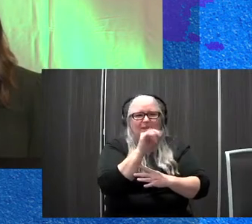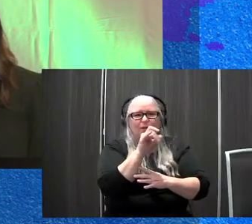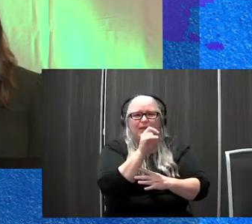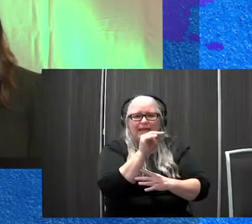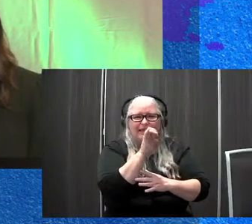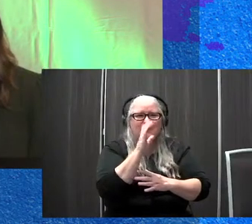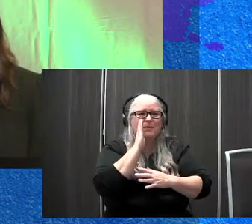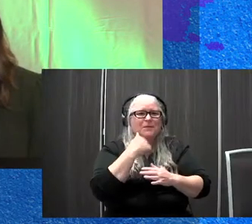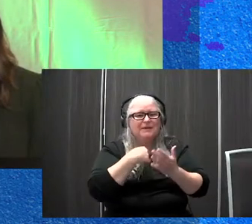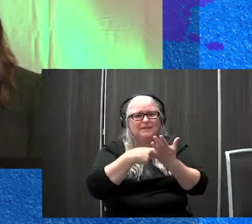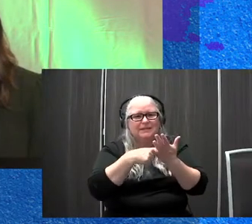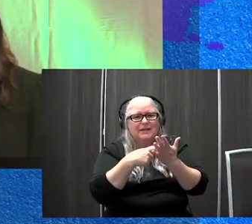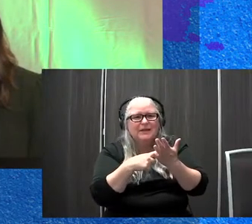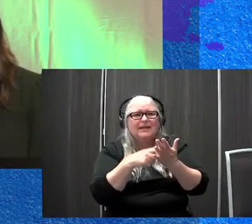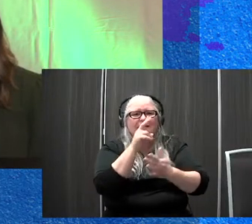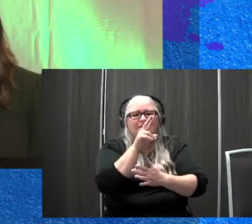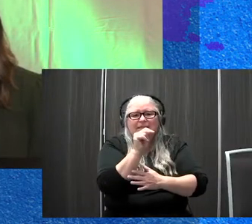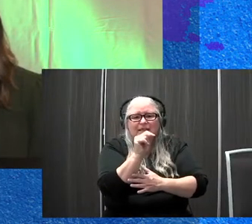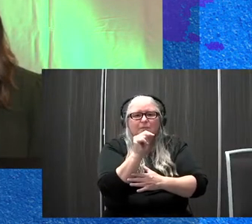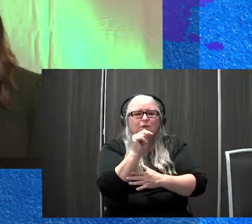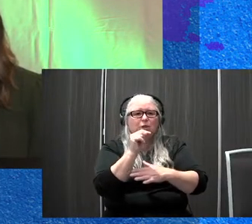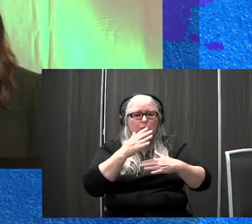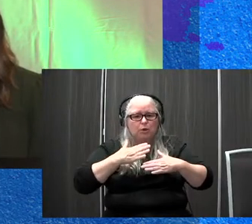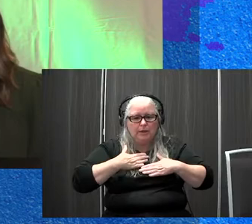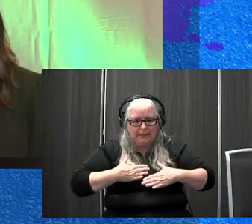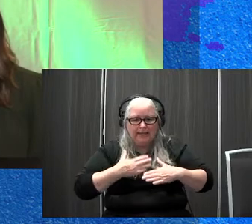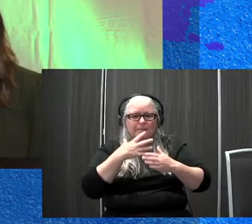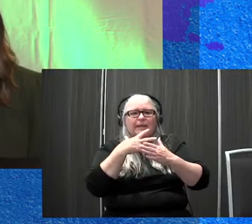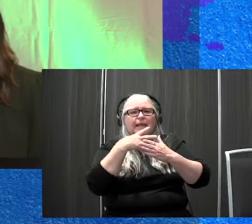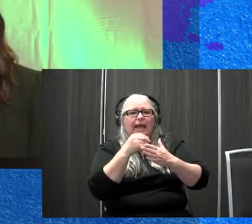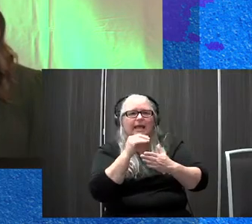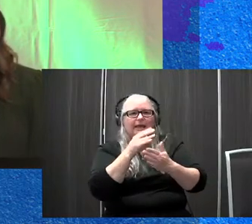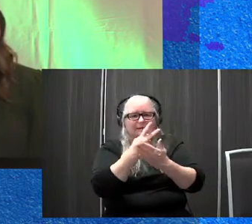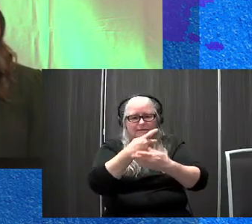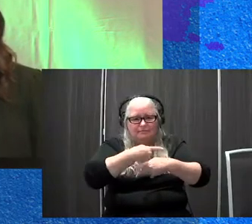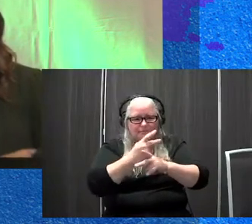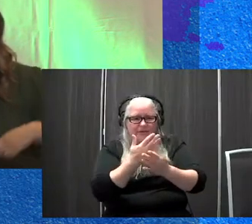relevant vestibular anatomy and physiology, and thanks for coming along. No problem.